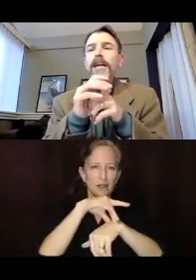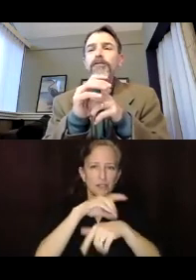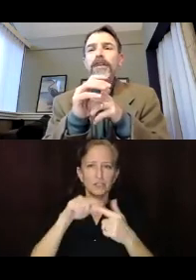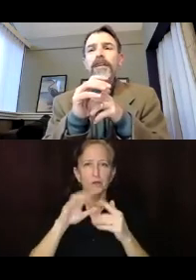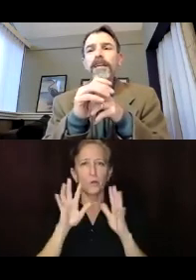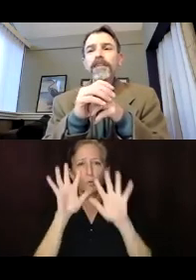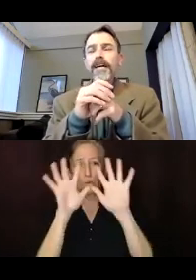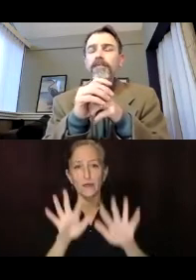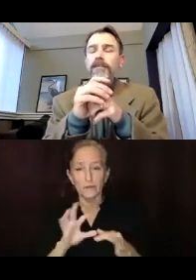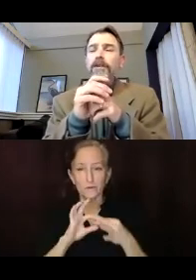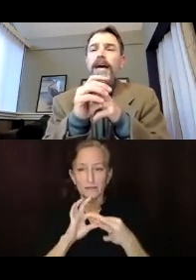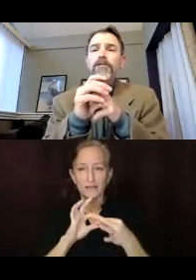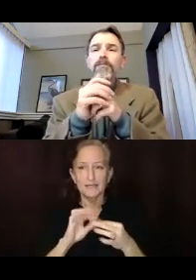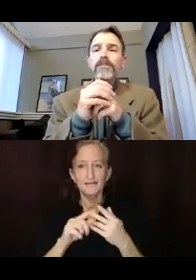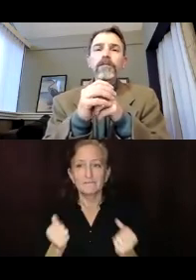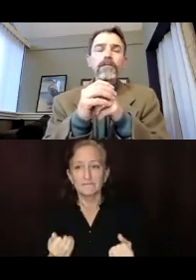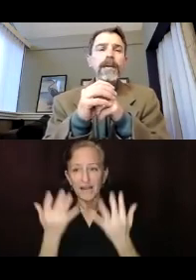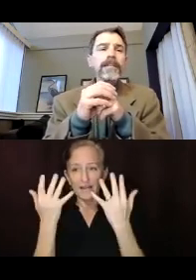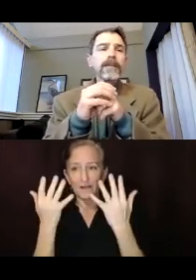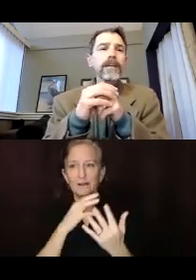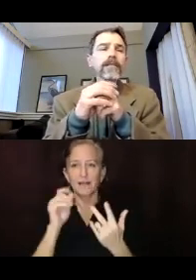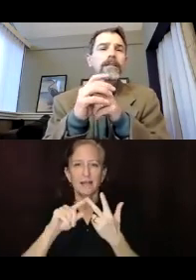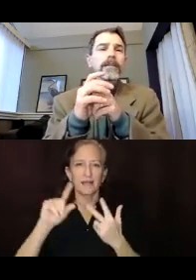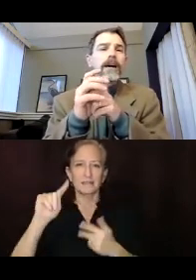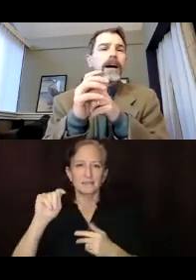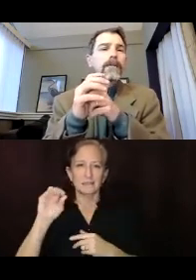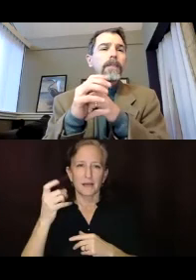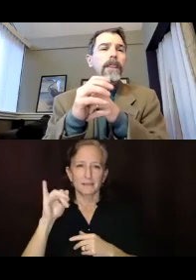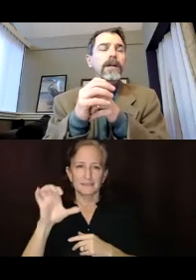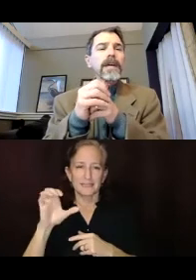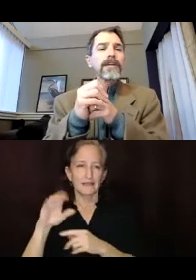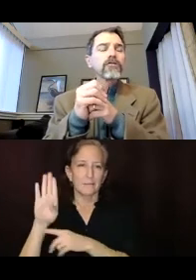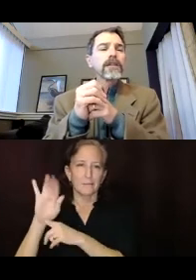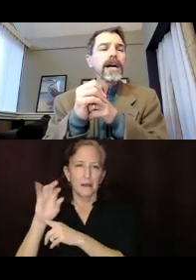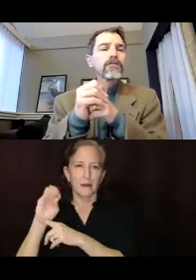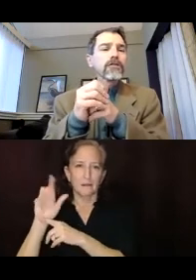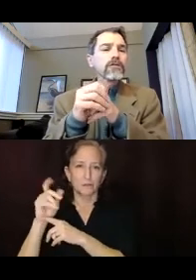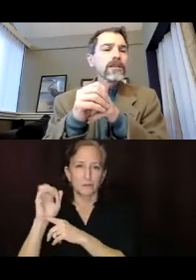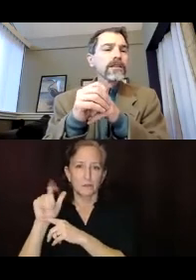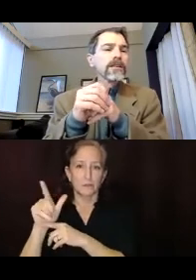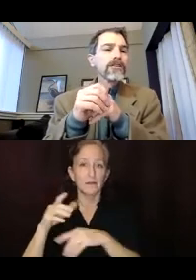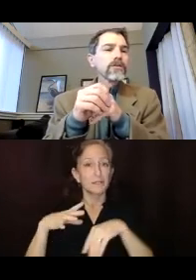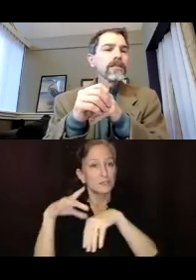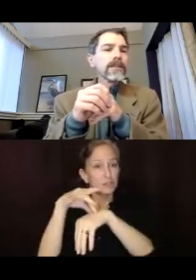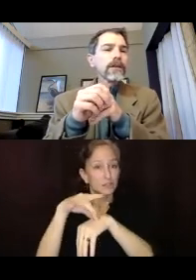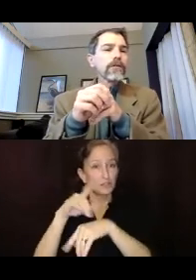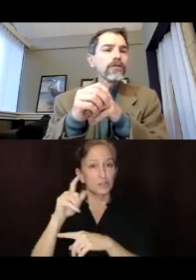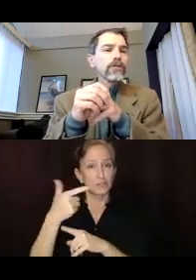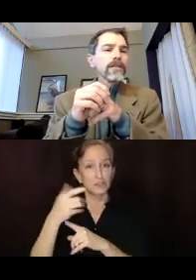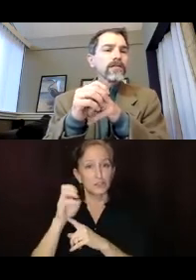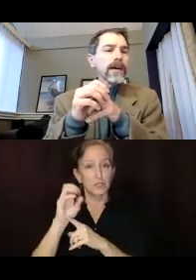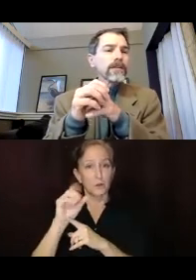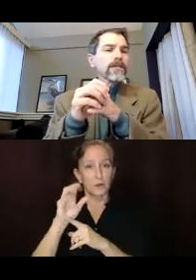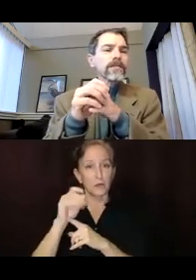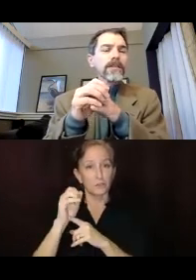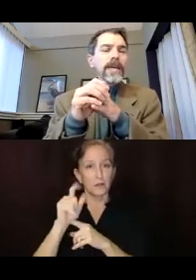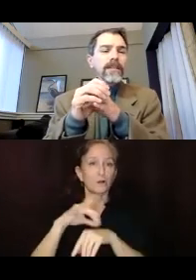biologic and, and toxic. So, our hazardous materials and pandemics. Um, but again, under geological, you can, you can see we have earthquakes,